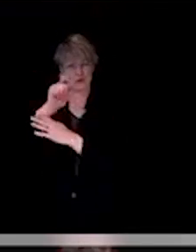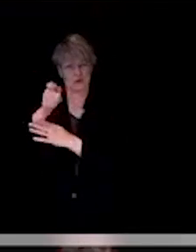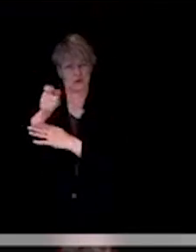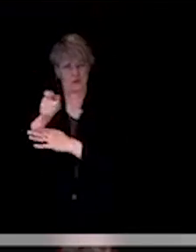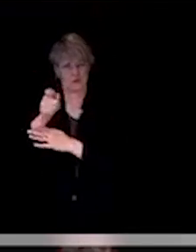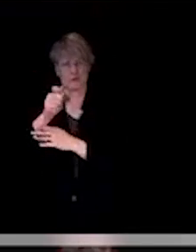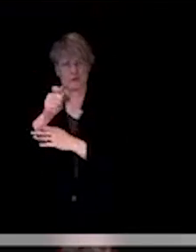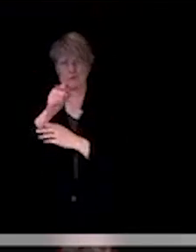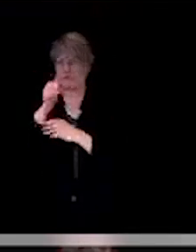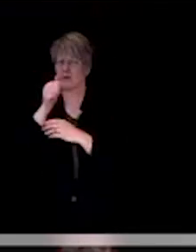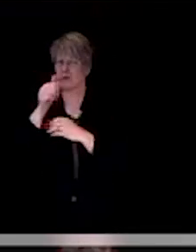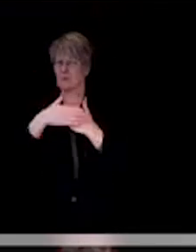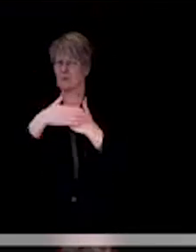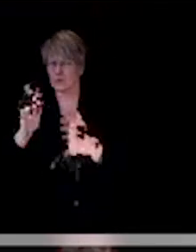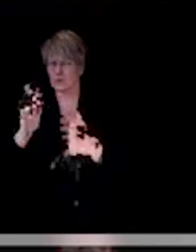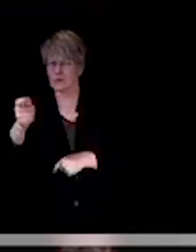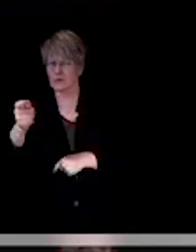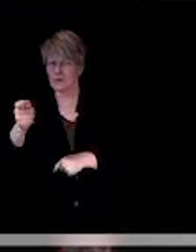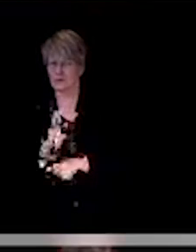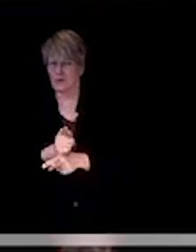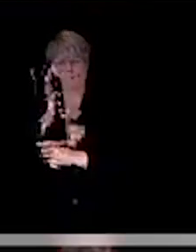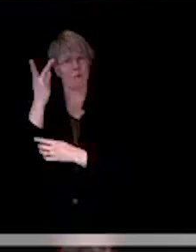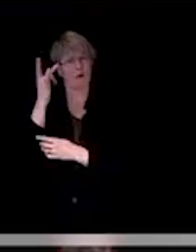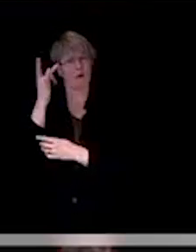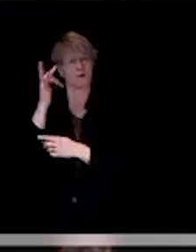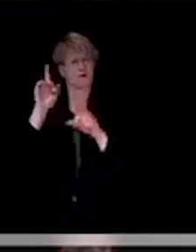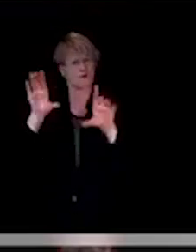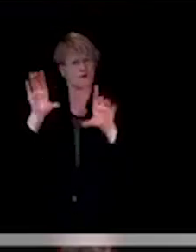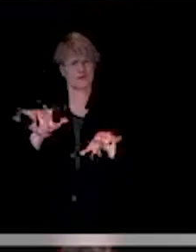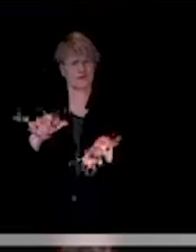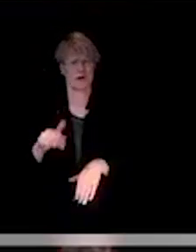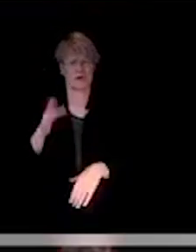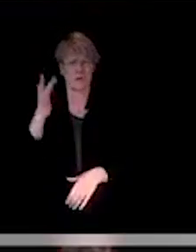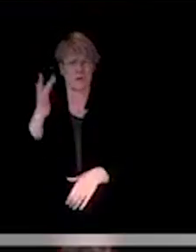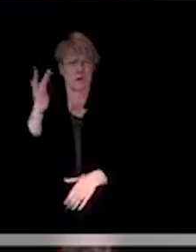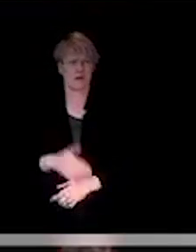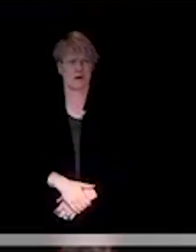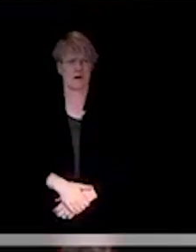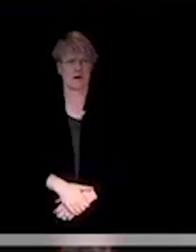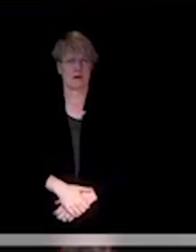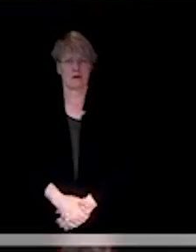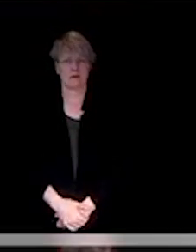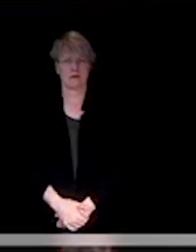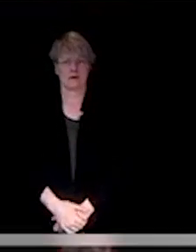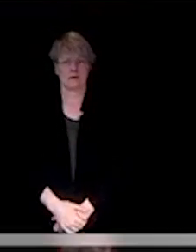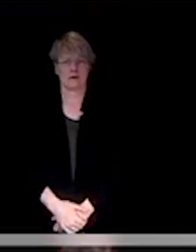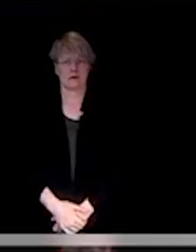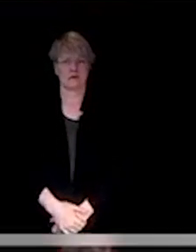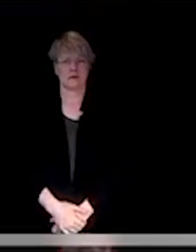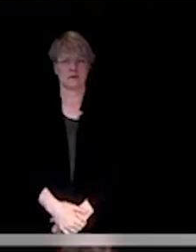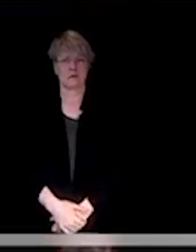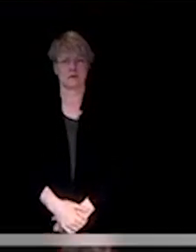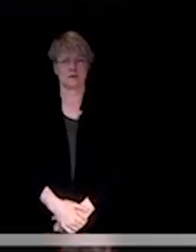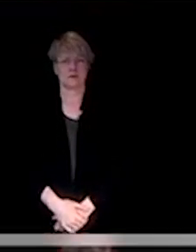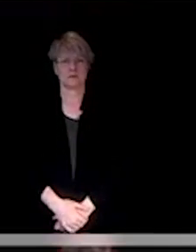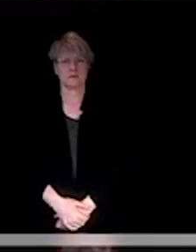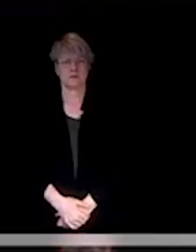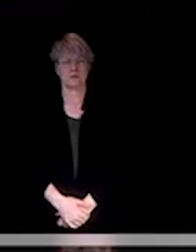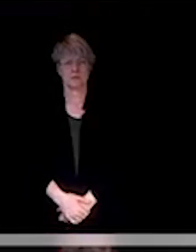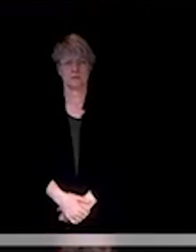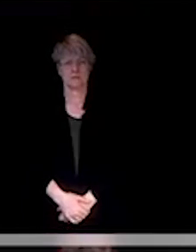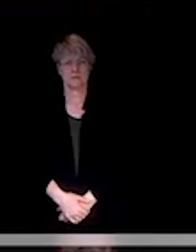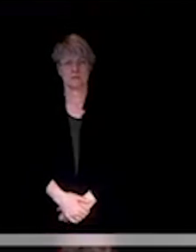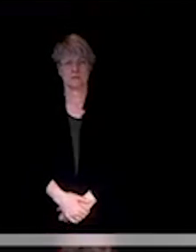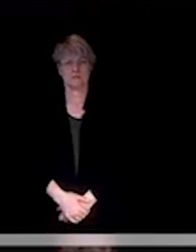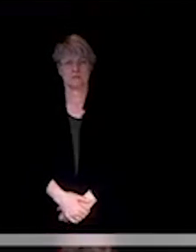I mean, what would be the reason to do something like that? Yeah, I've heard some of the other counties